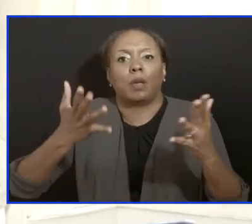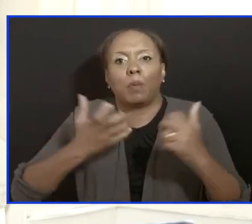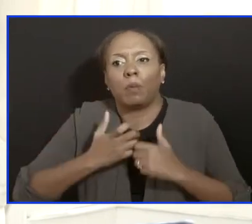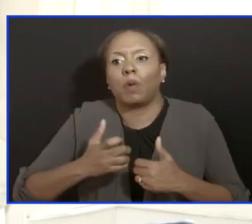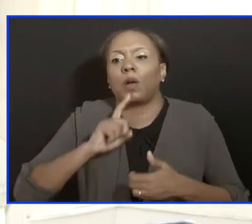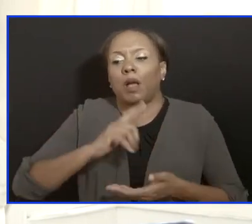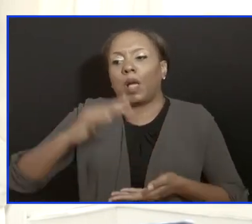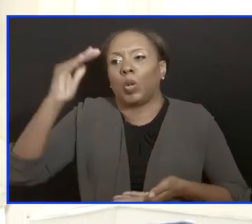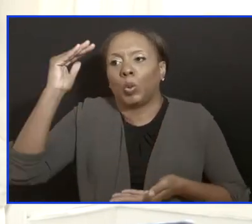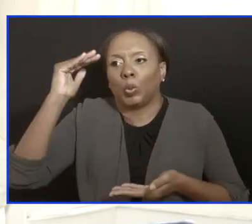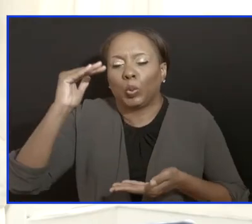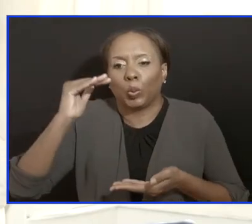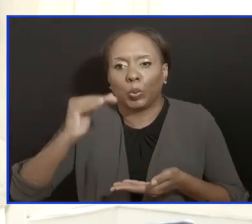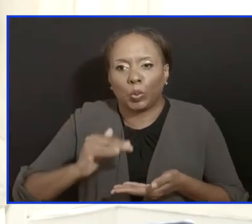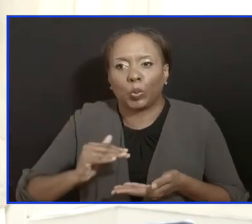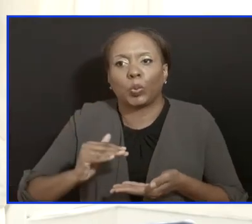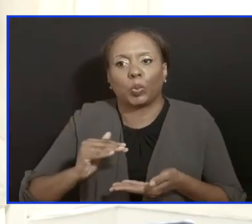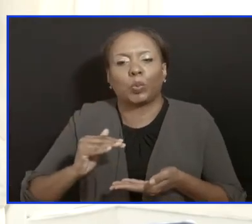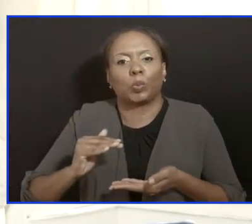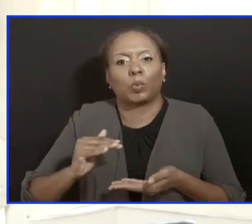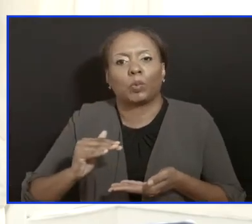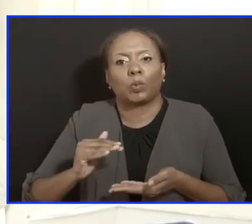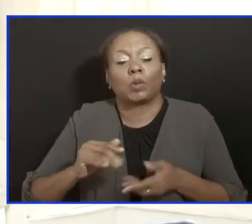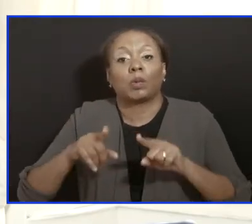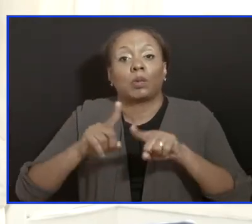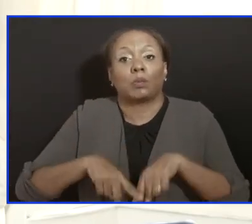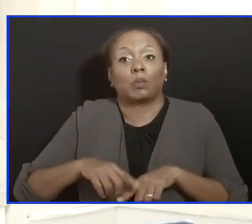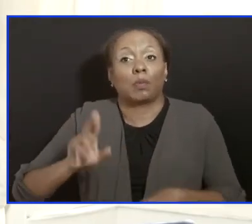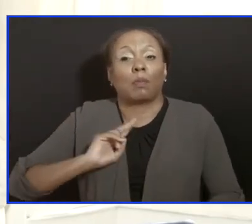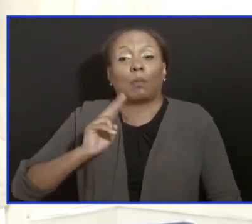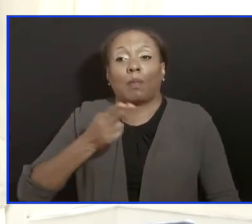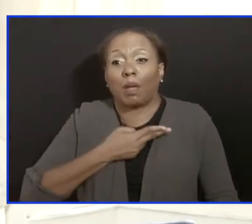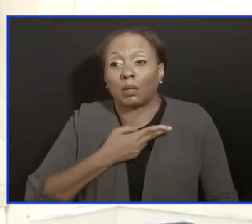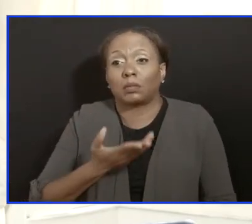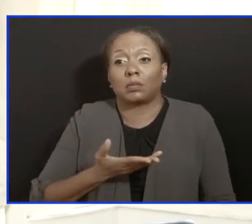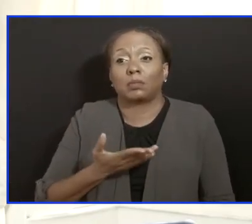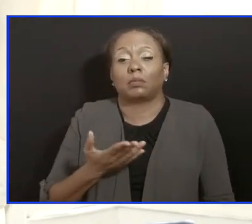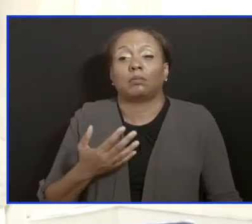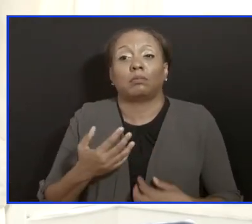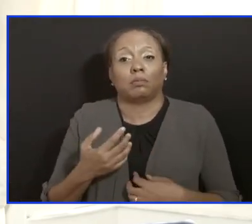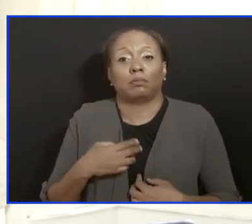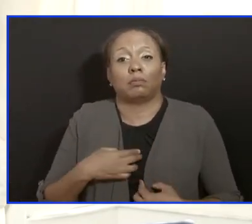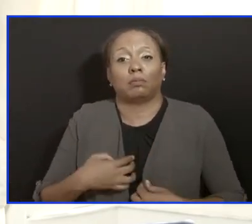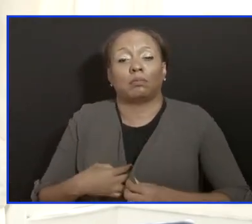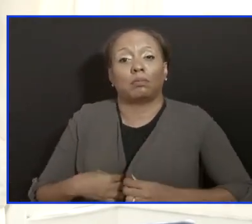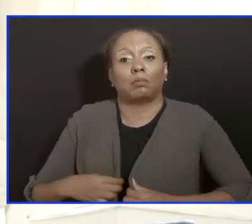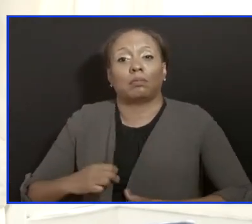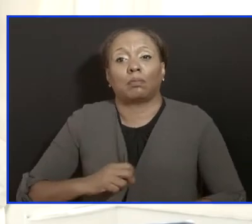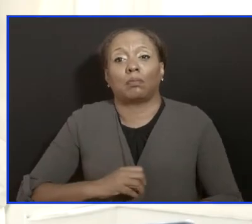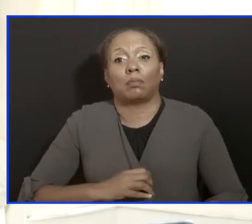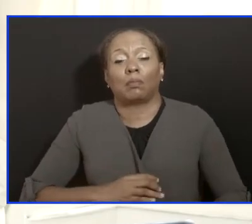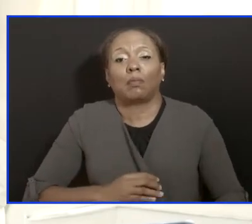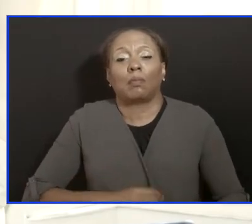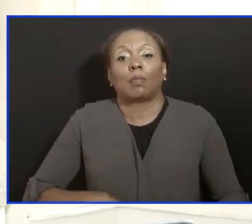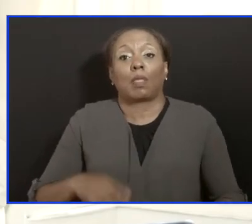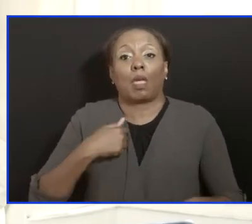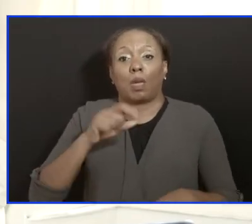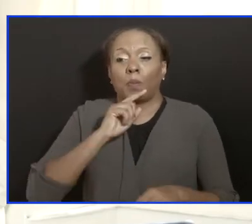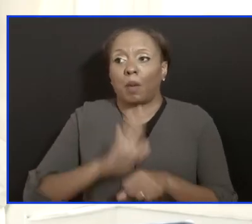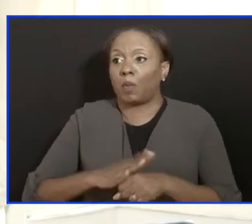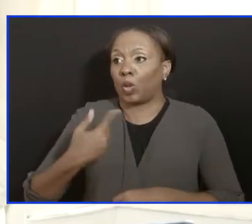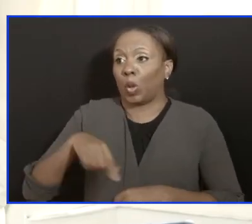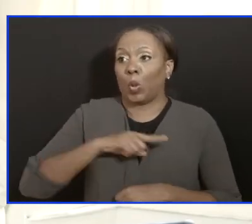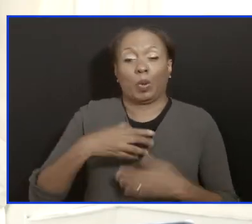make it across the other side, it's going to only be dependent on us who are fighting on the ground. want to assure you we are. With all of my heart this evening we are.